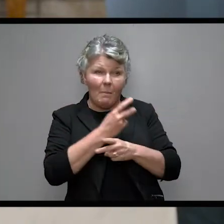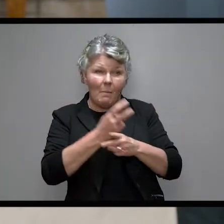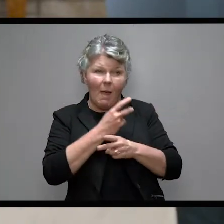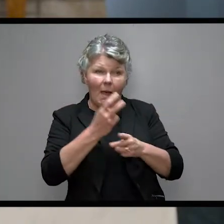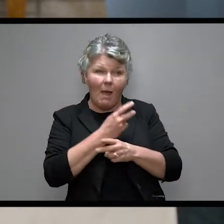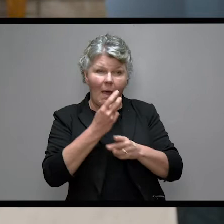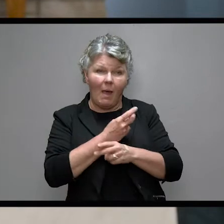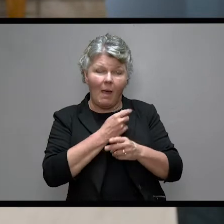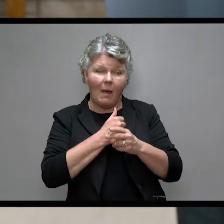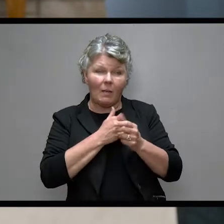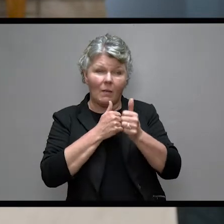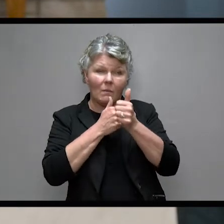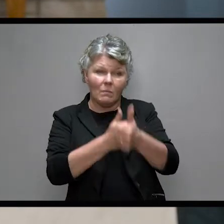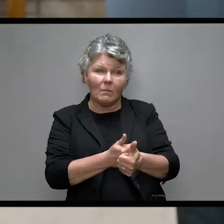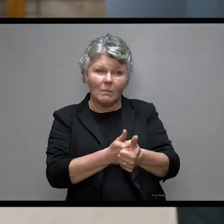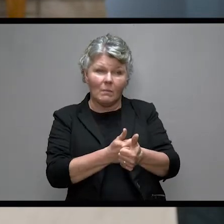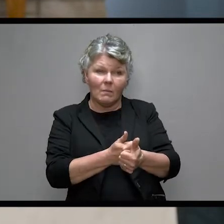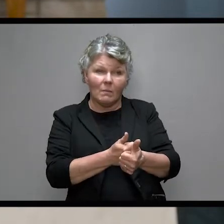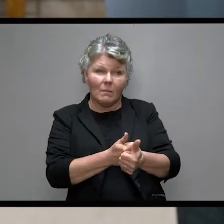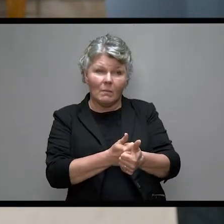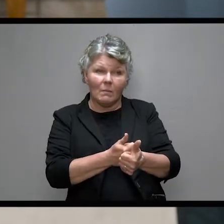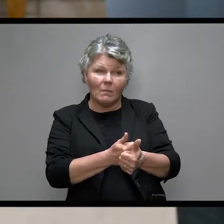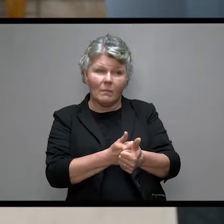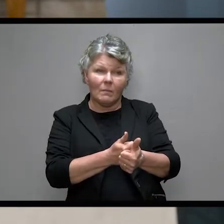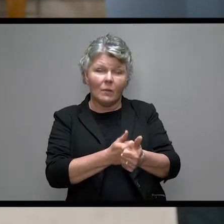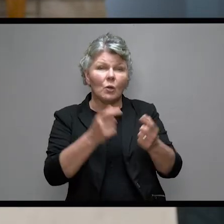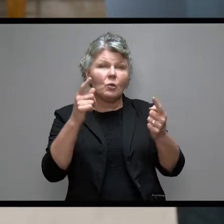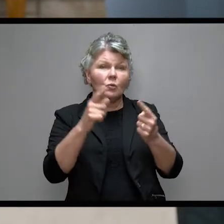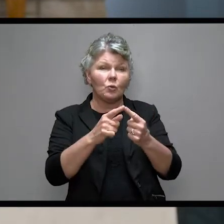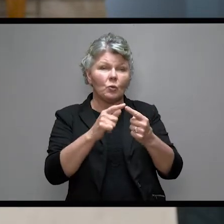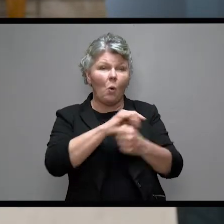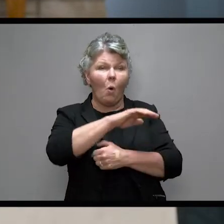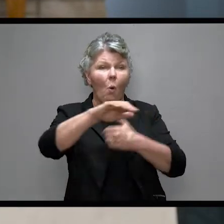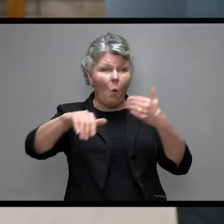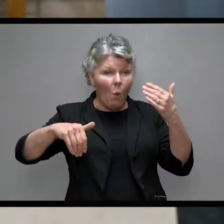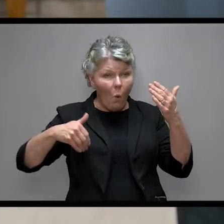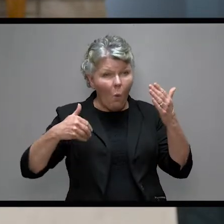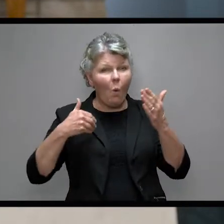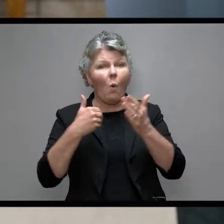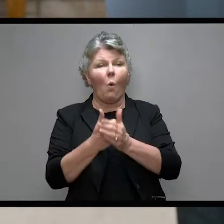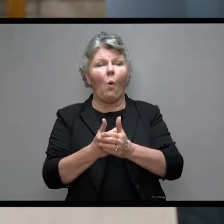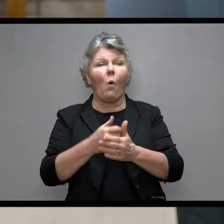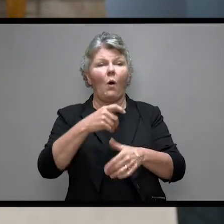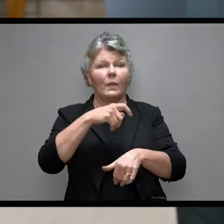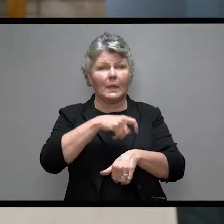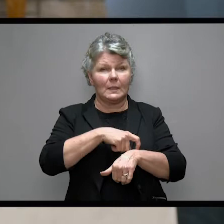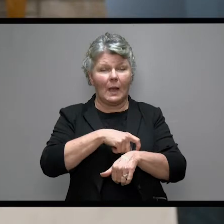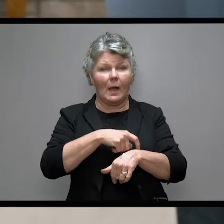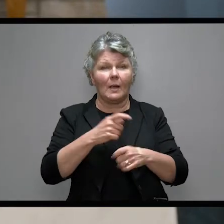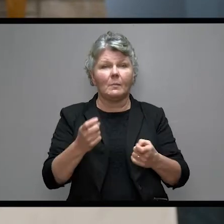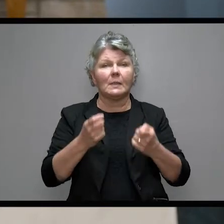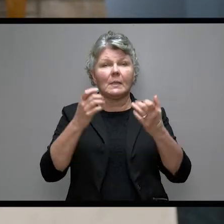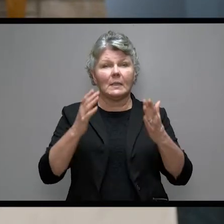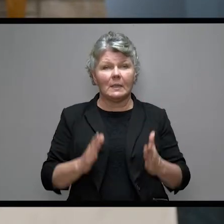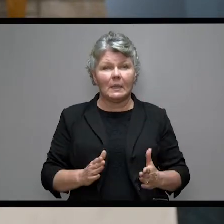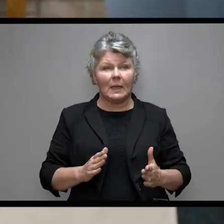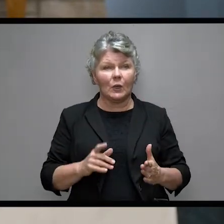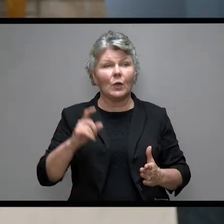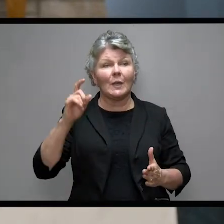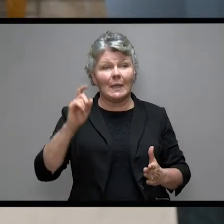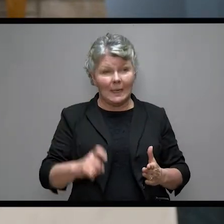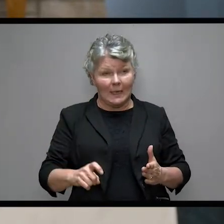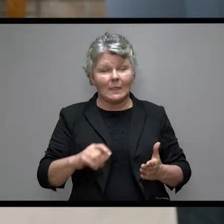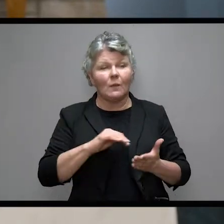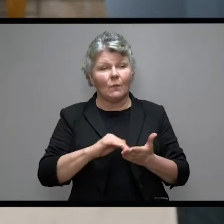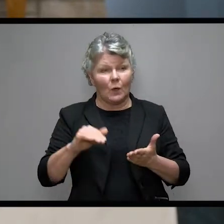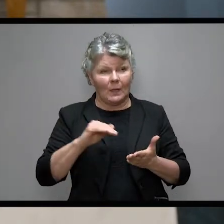correspond exactly to all of those times that the offending sinner needs from you